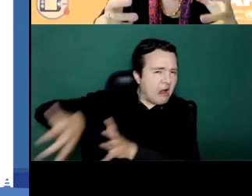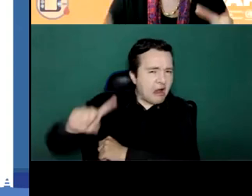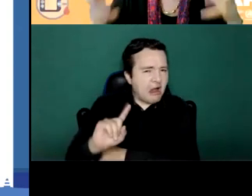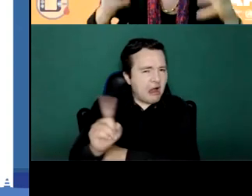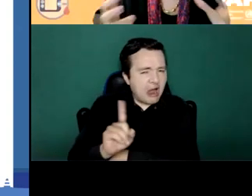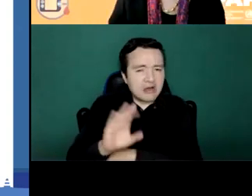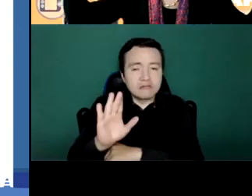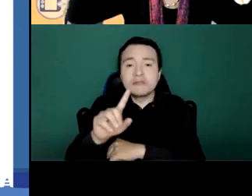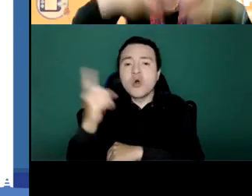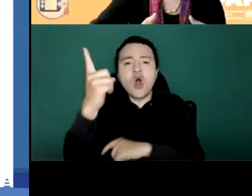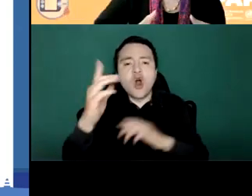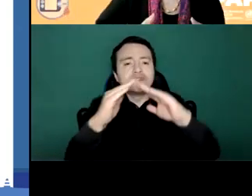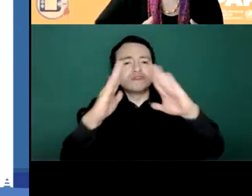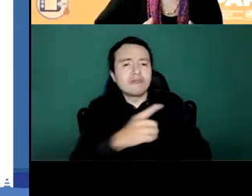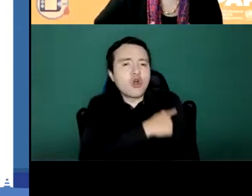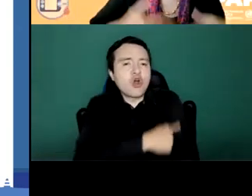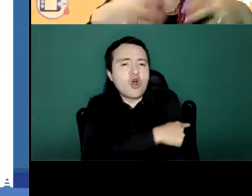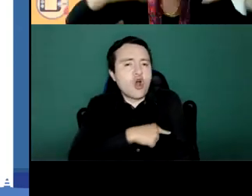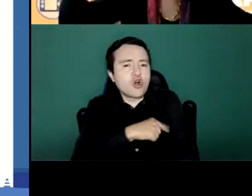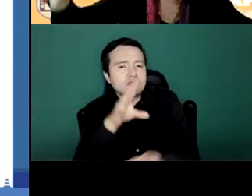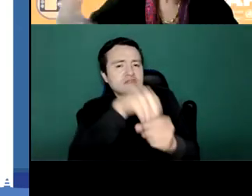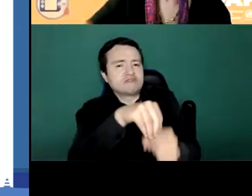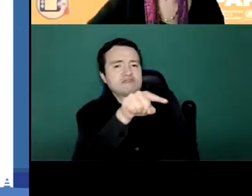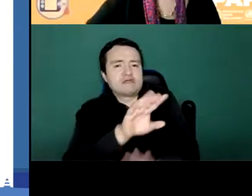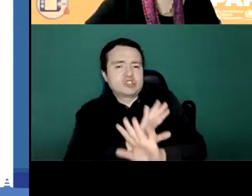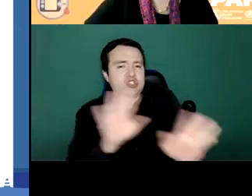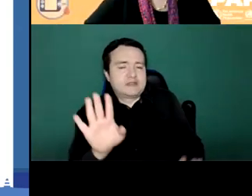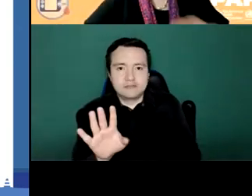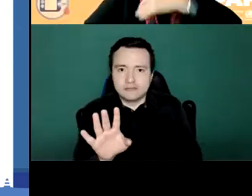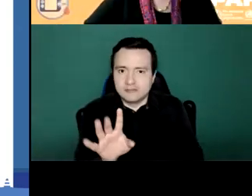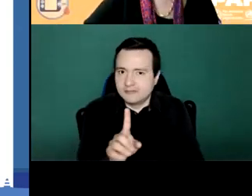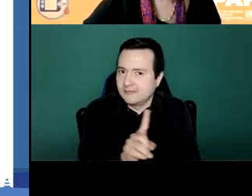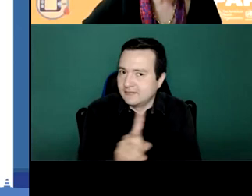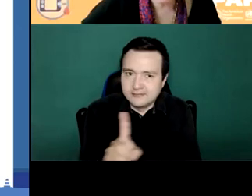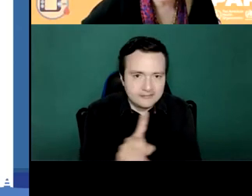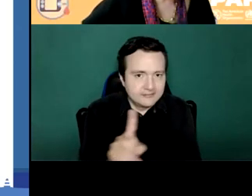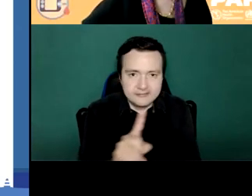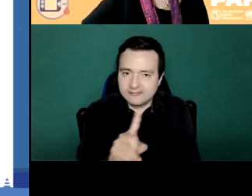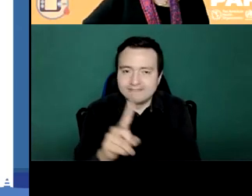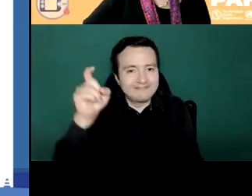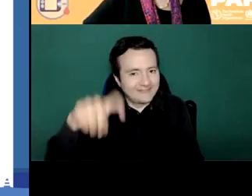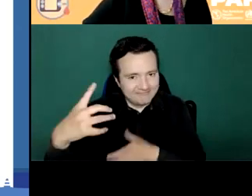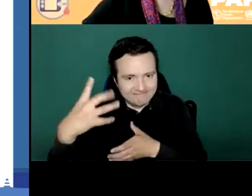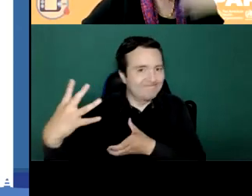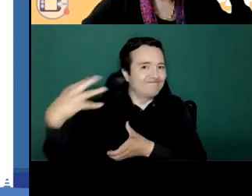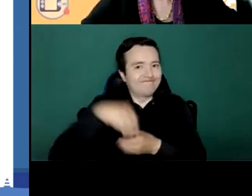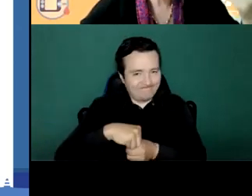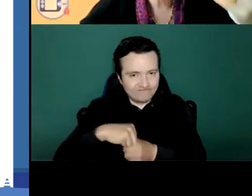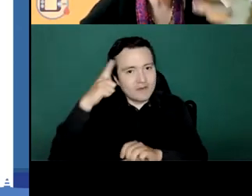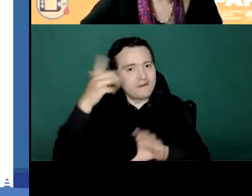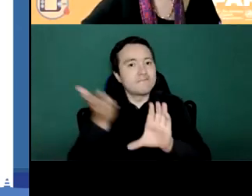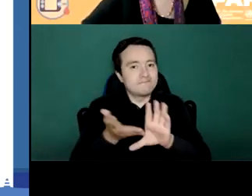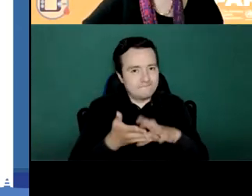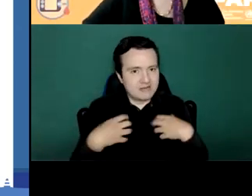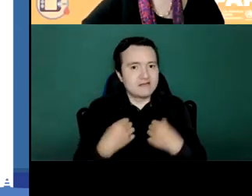and it's for people working in specialized institutions. No, that's not the case. Mental health needs to be incorporated in